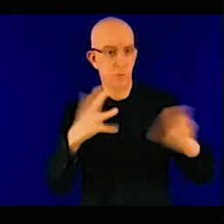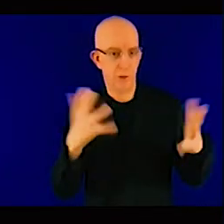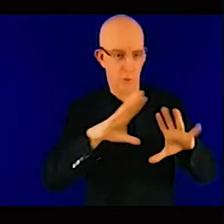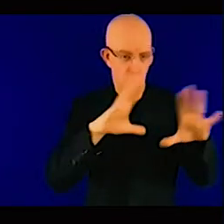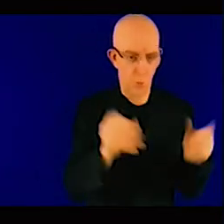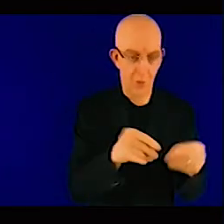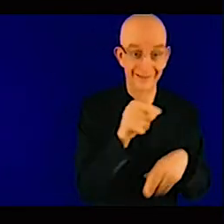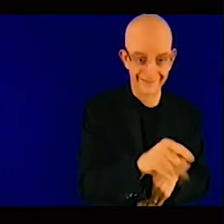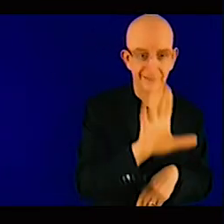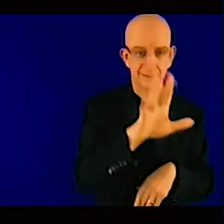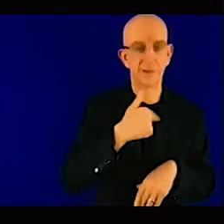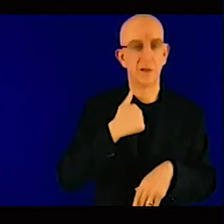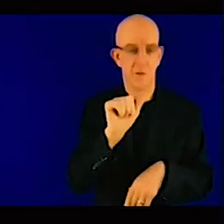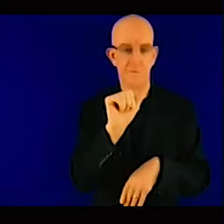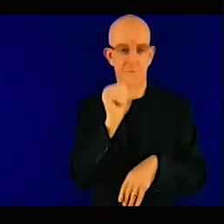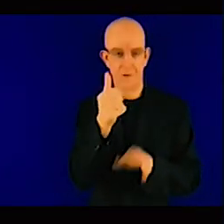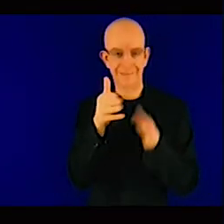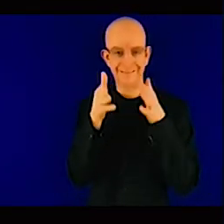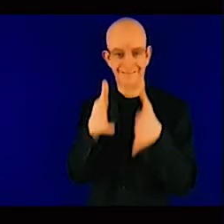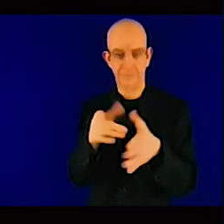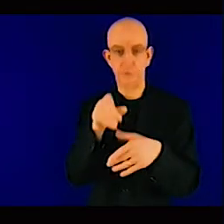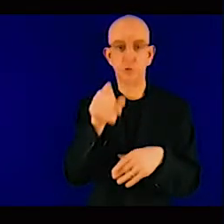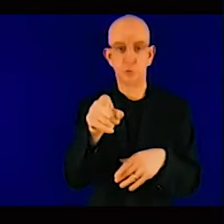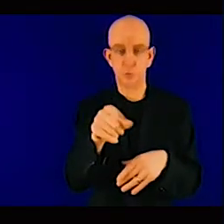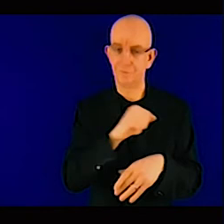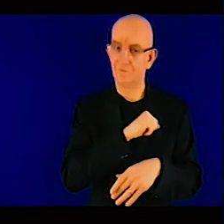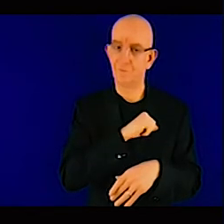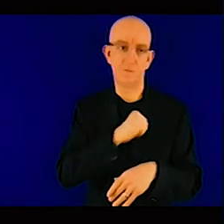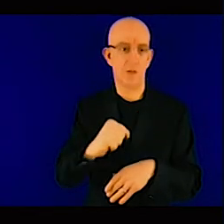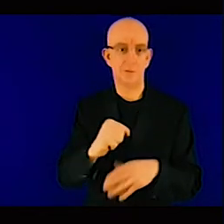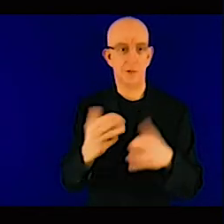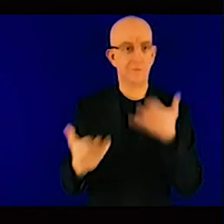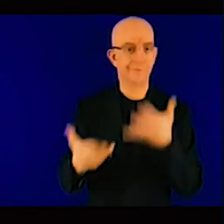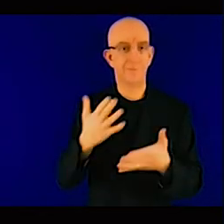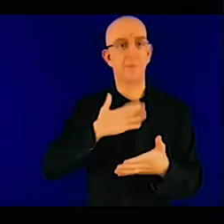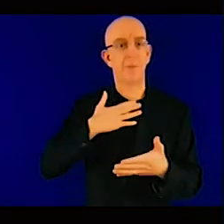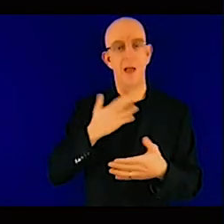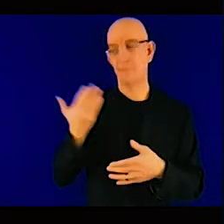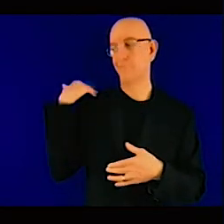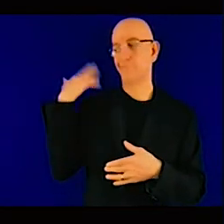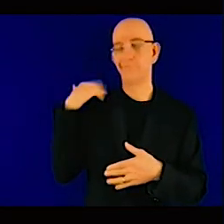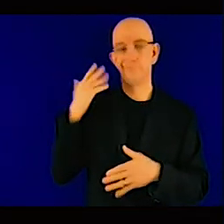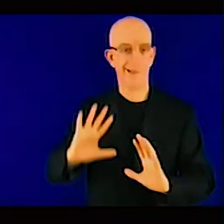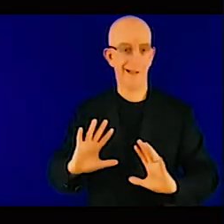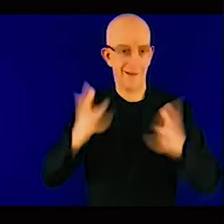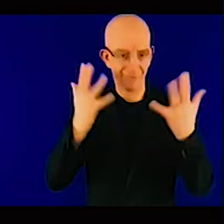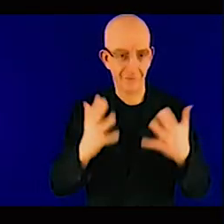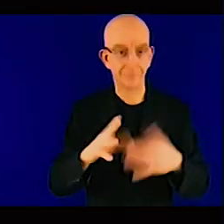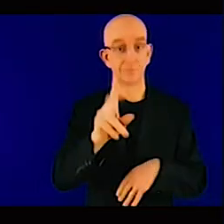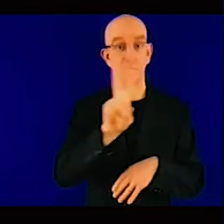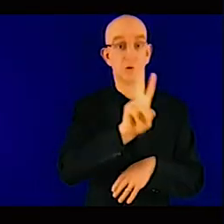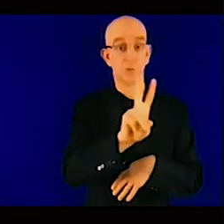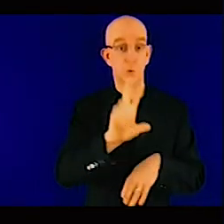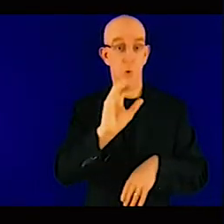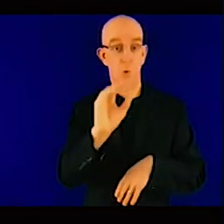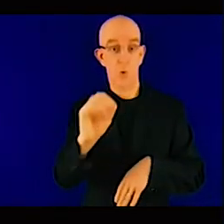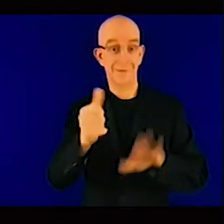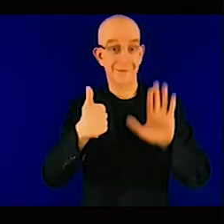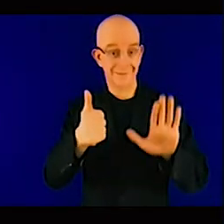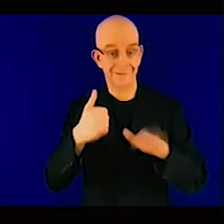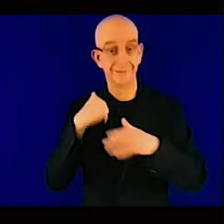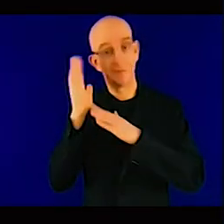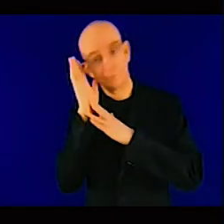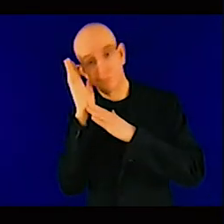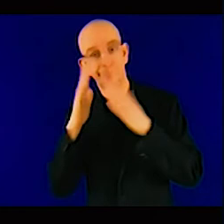in the UK and it was very clear that the UK government put in place very clear incentives to